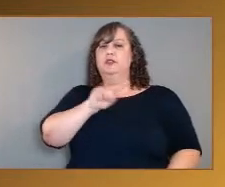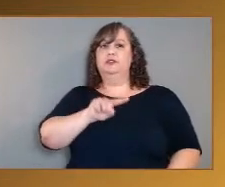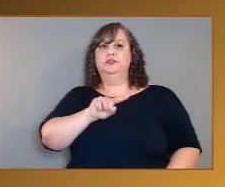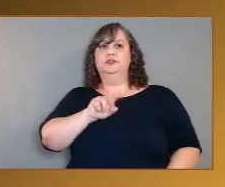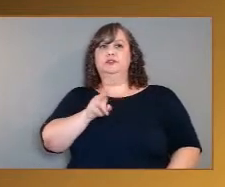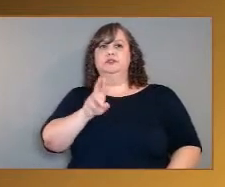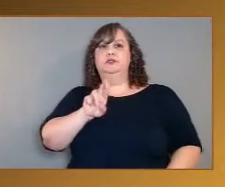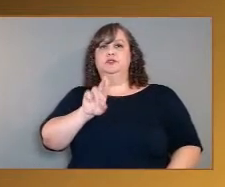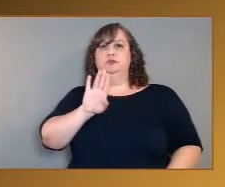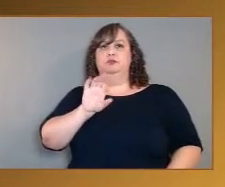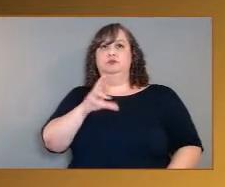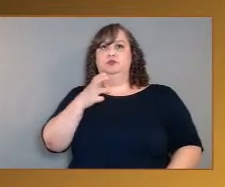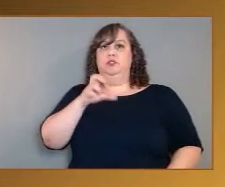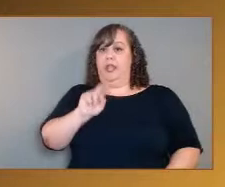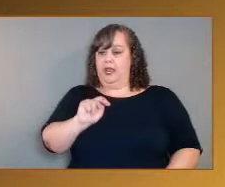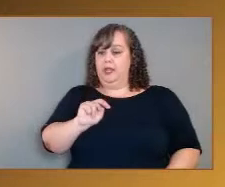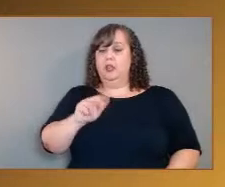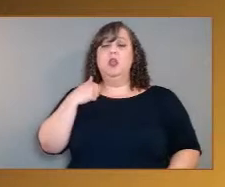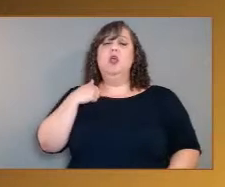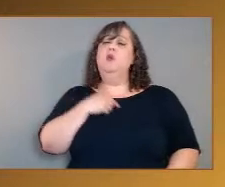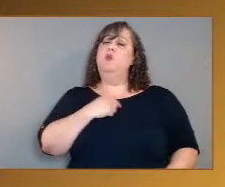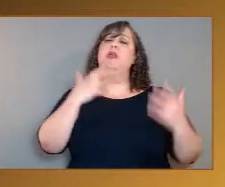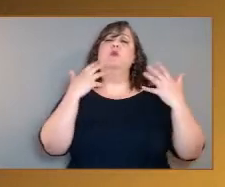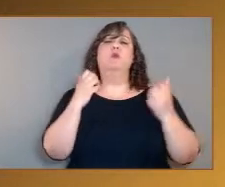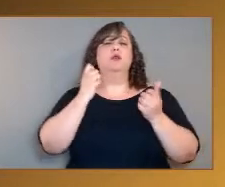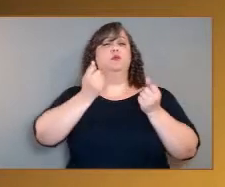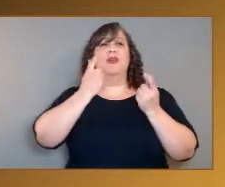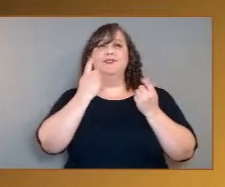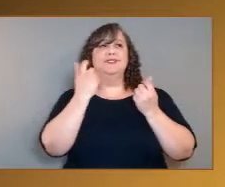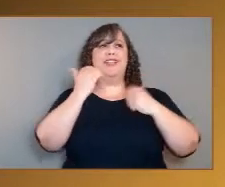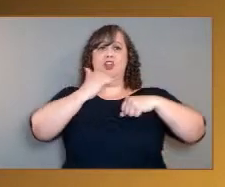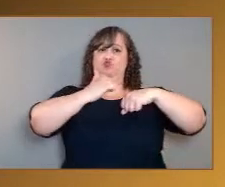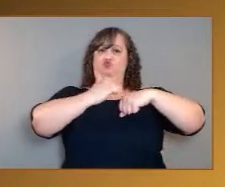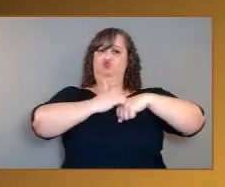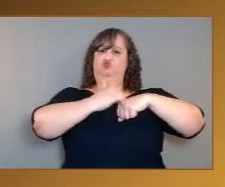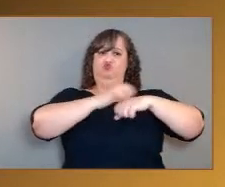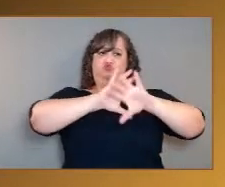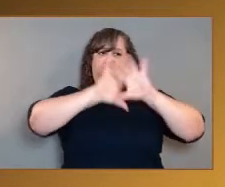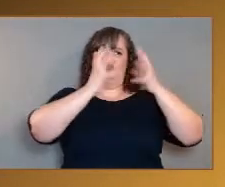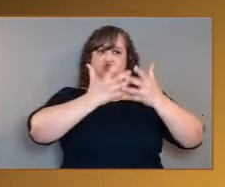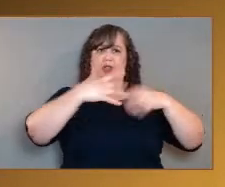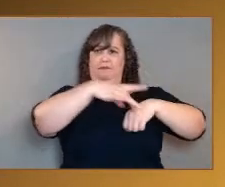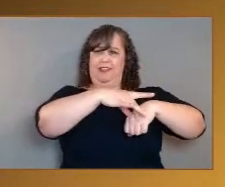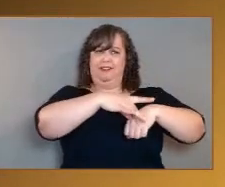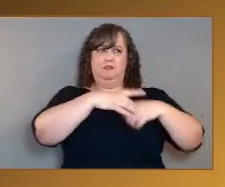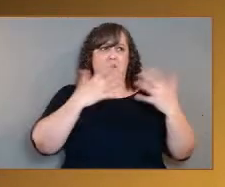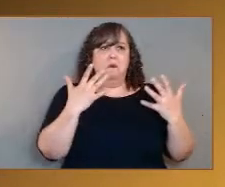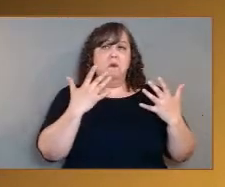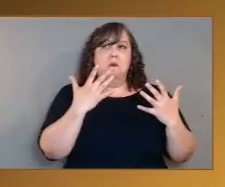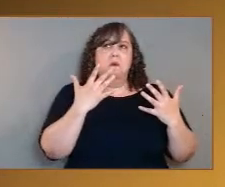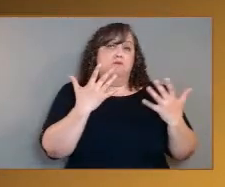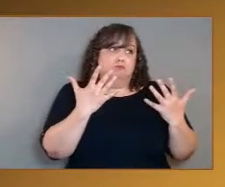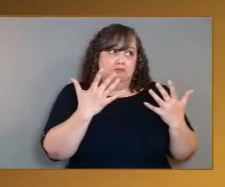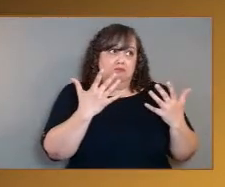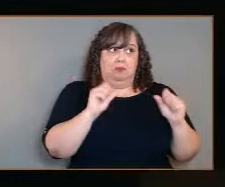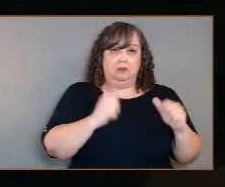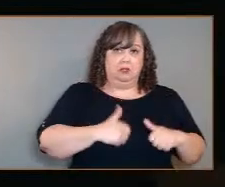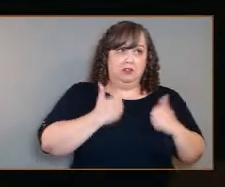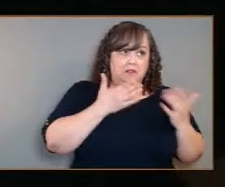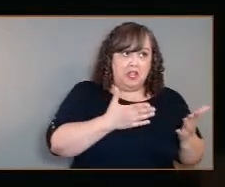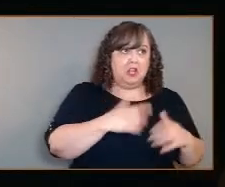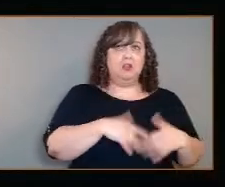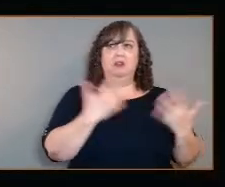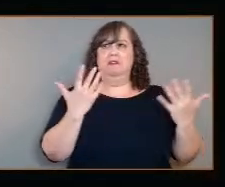rocky planets. What makes them habitable? What makes them tick, you know, both in our solar system and in other solar systems?